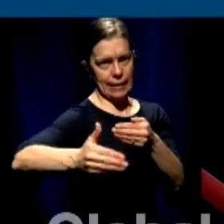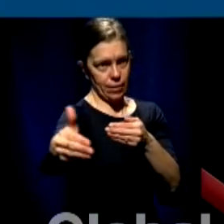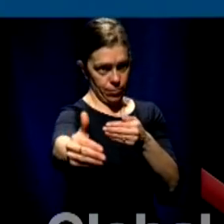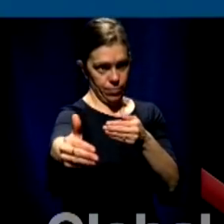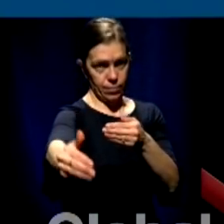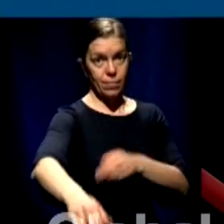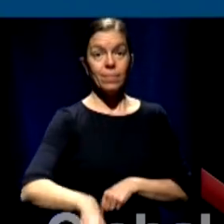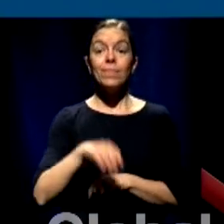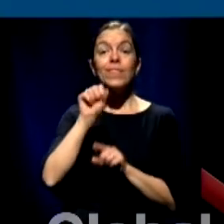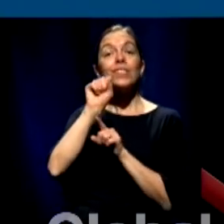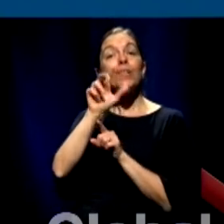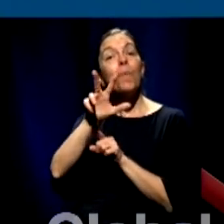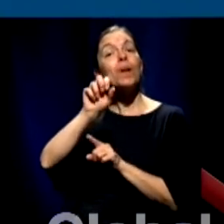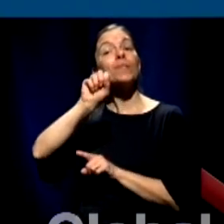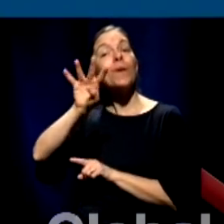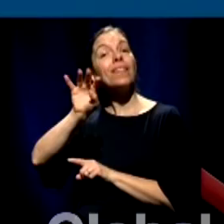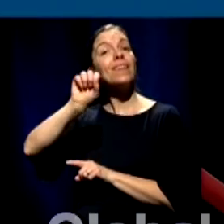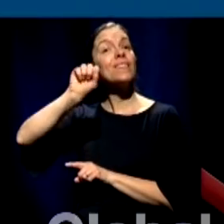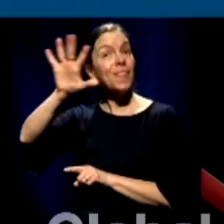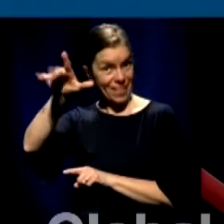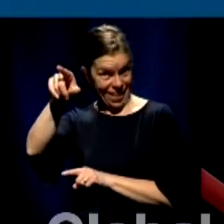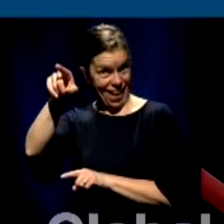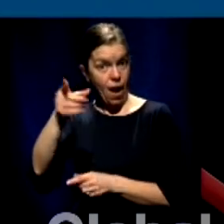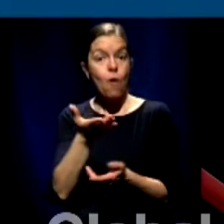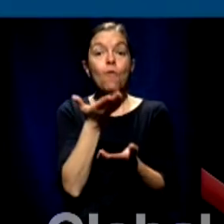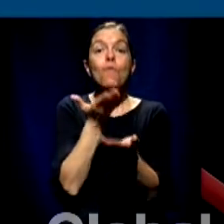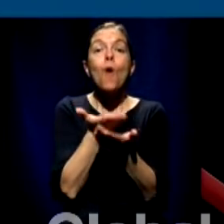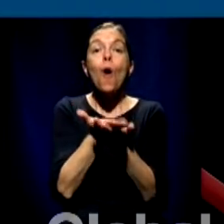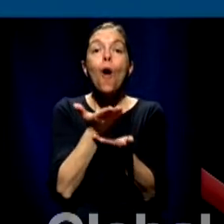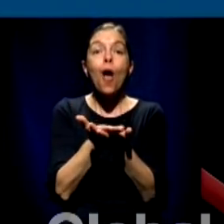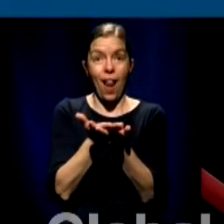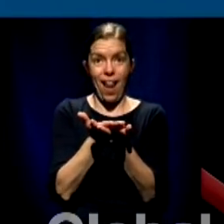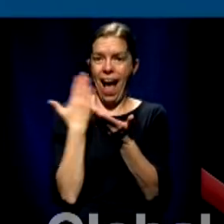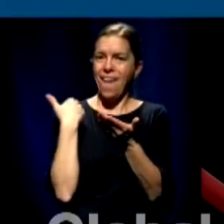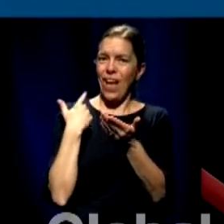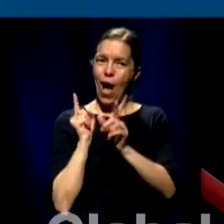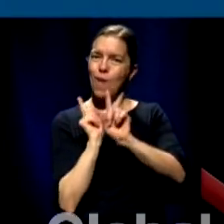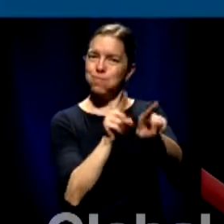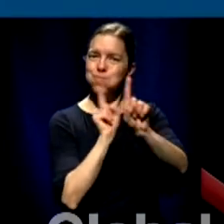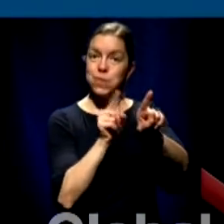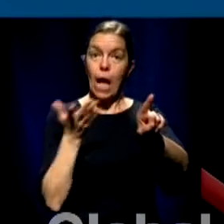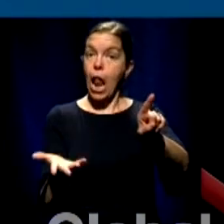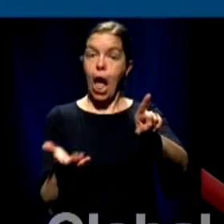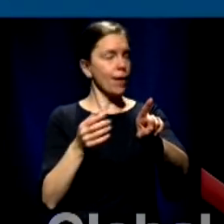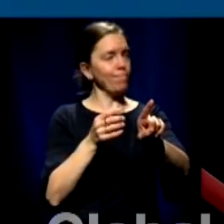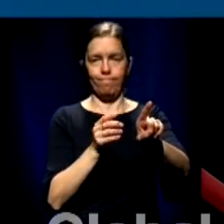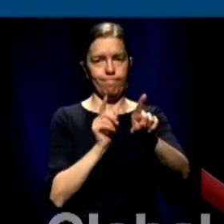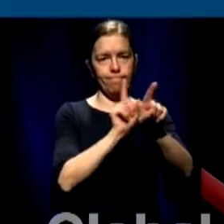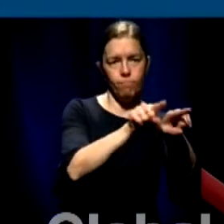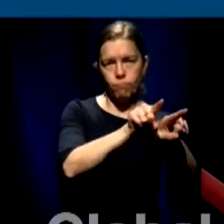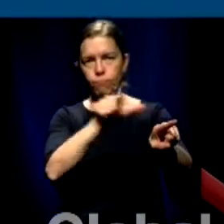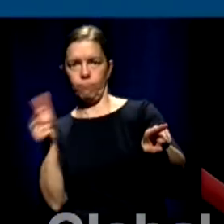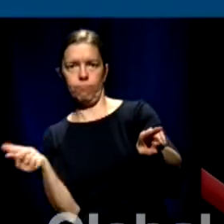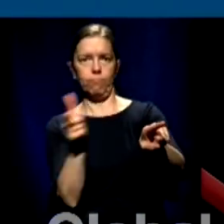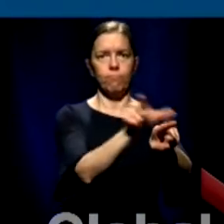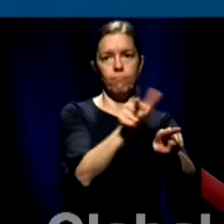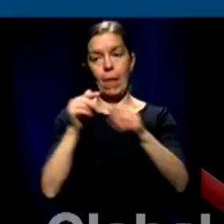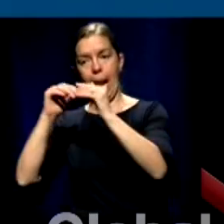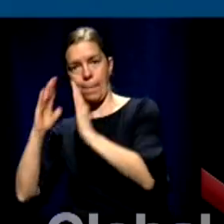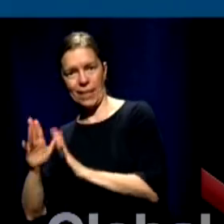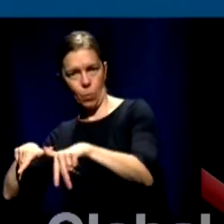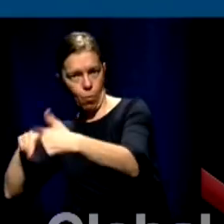back to alternates in secondary three four and five that means that students are going to go